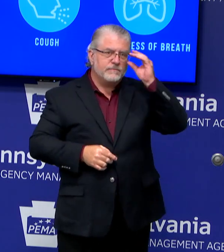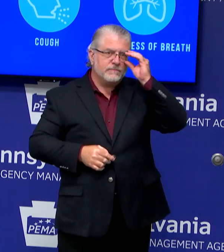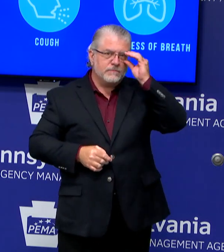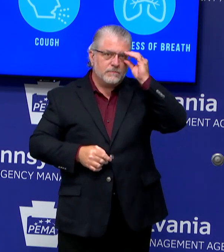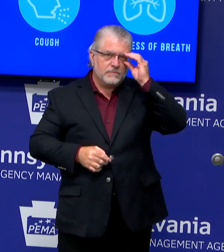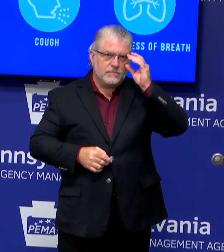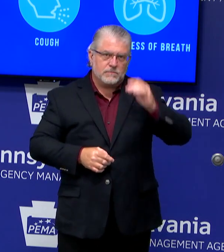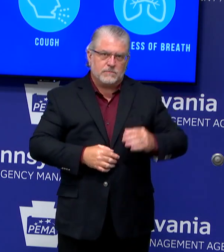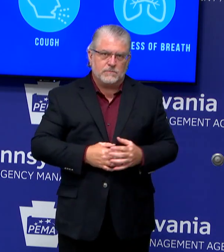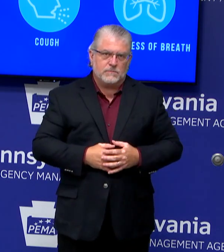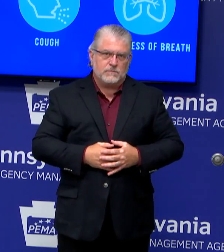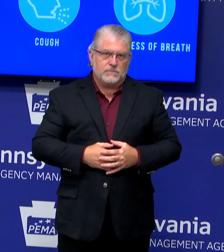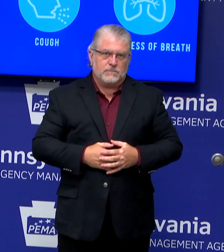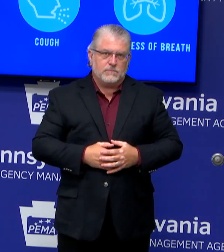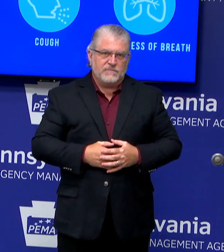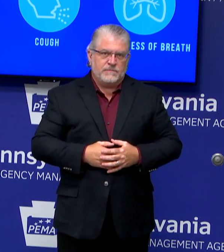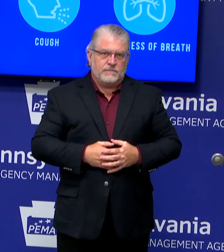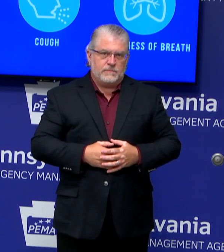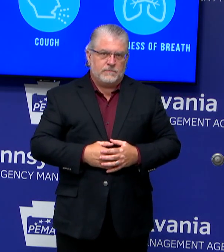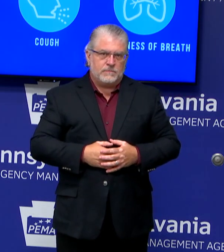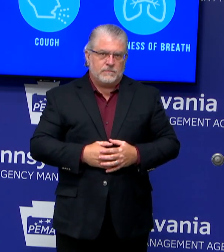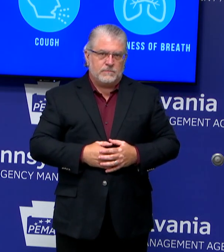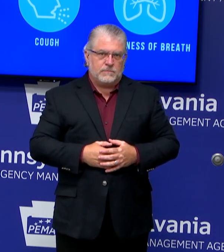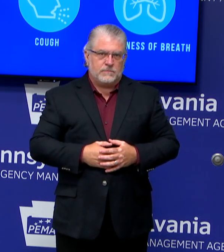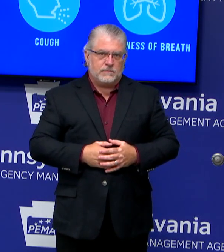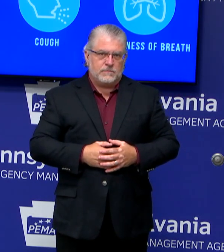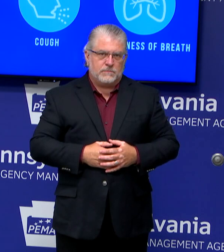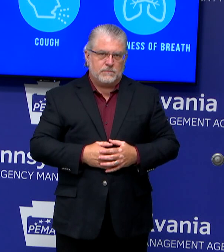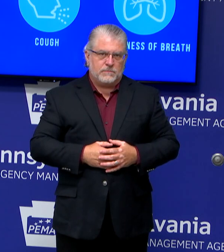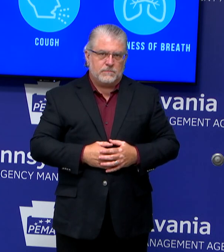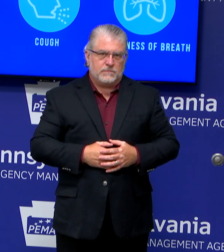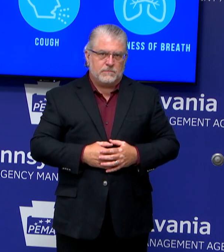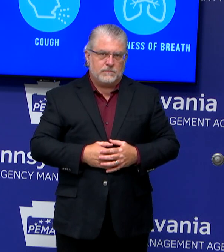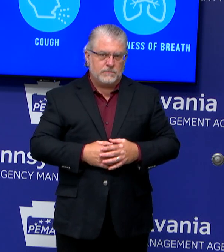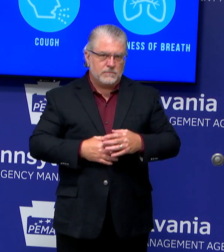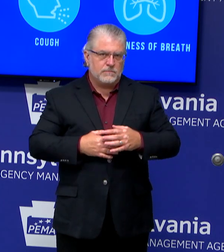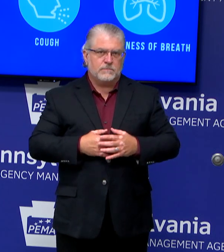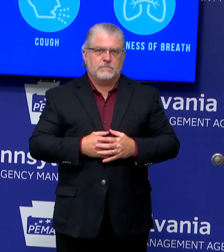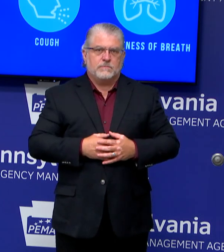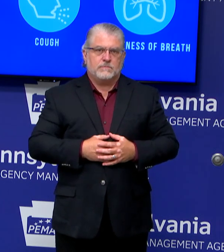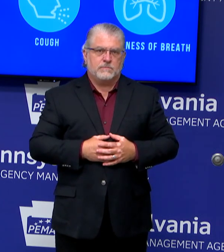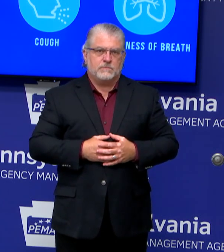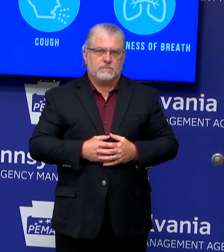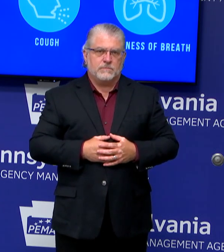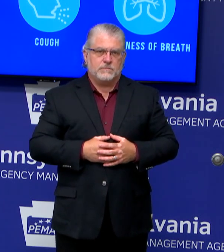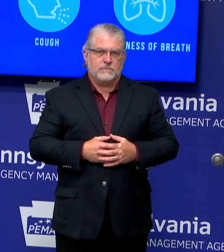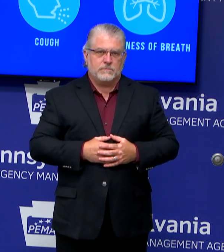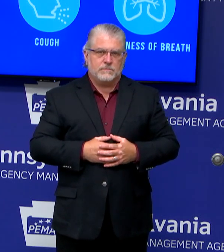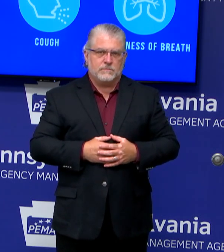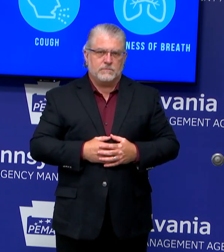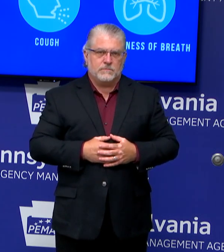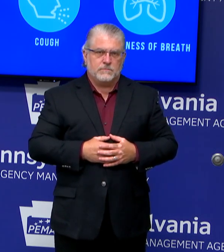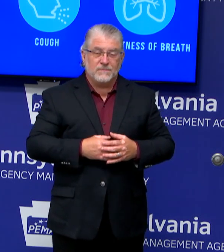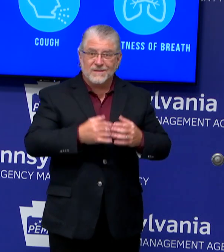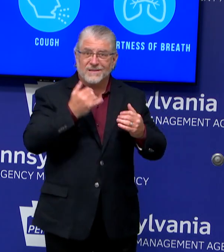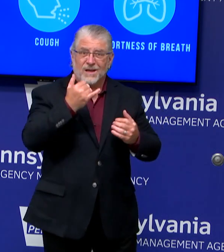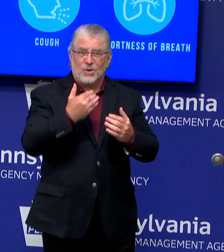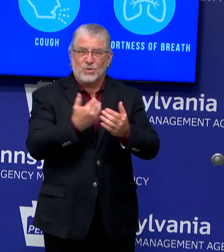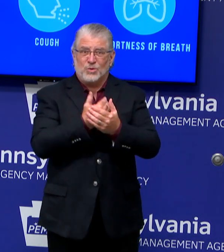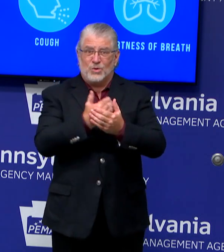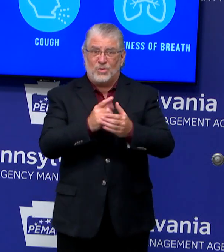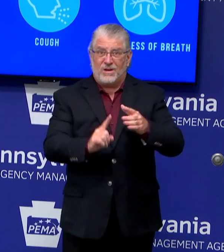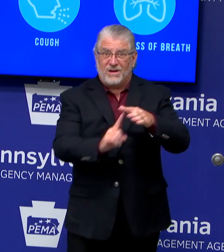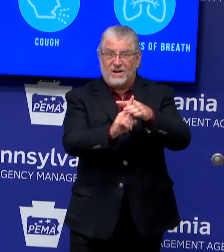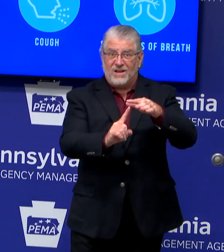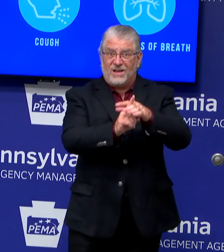we are ever going to get much lower than the current rate of new cases as long as the virus continues to circulate?